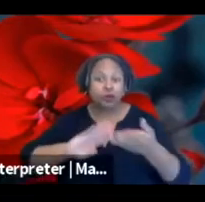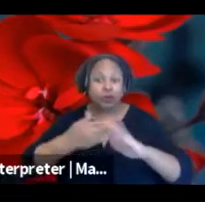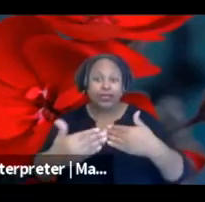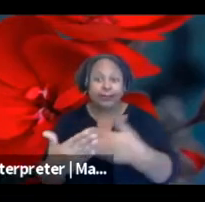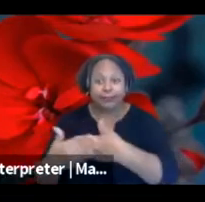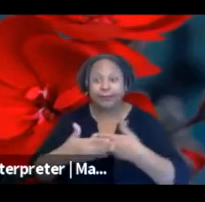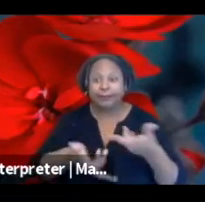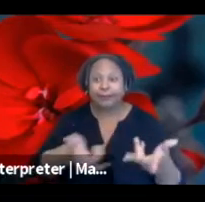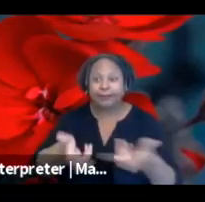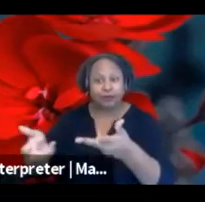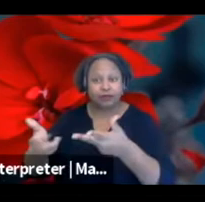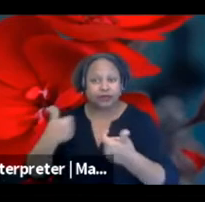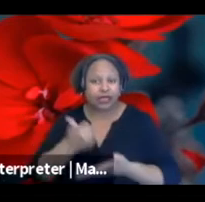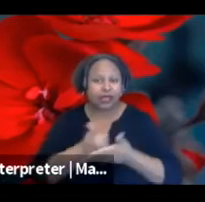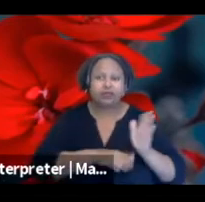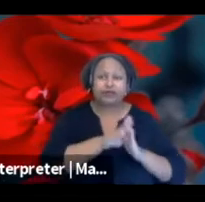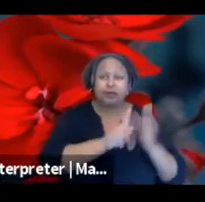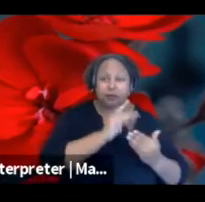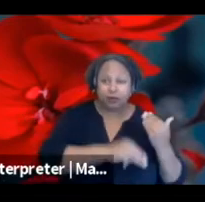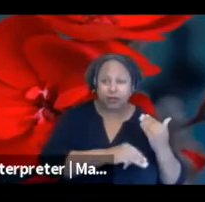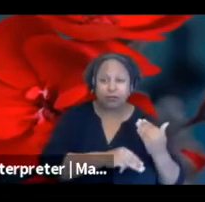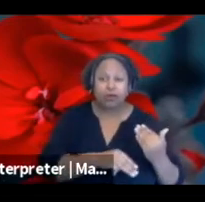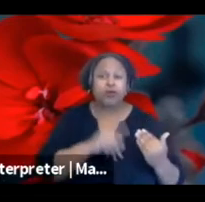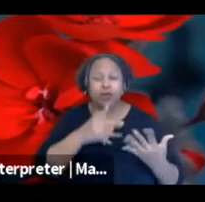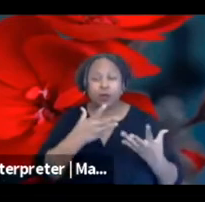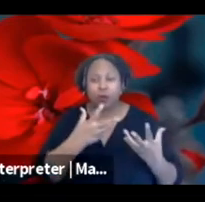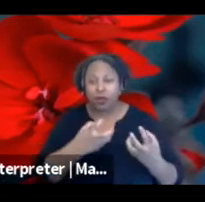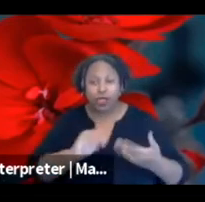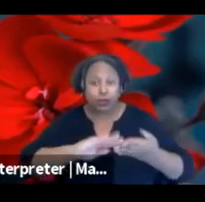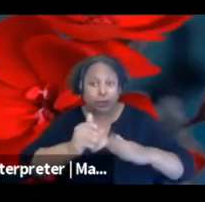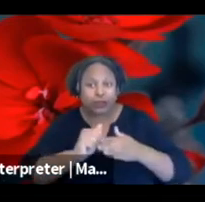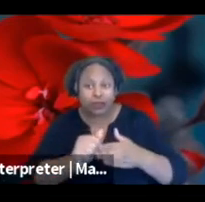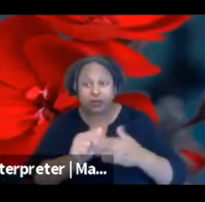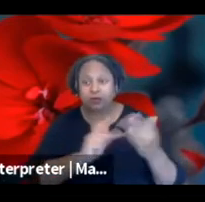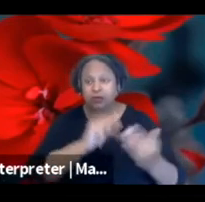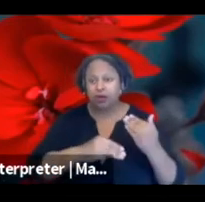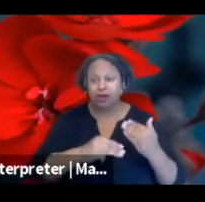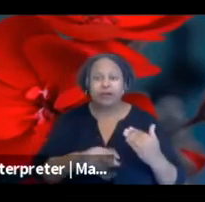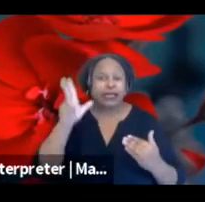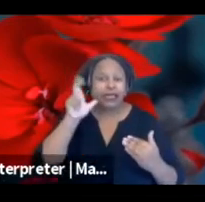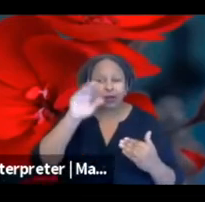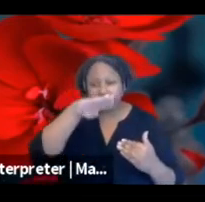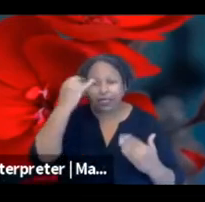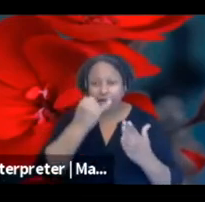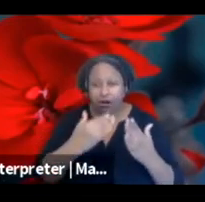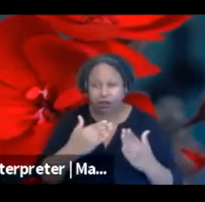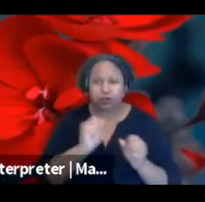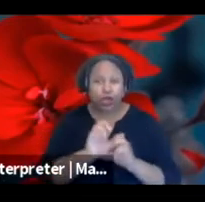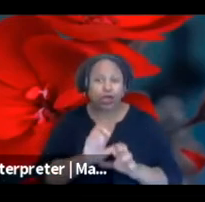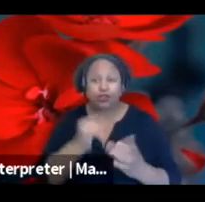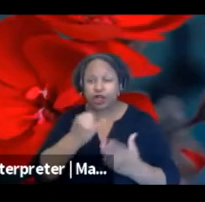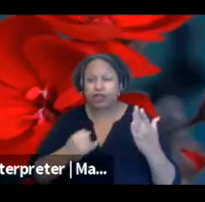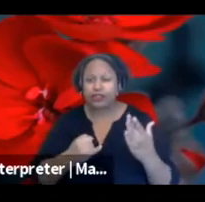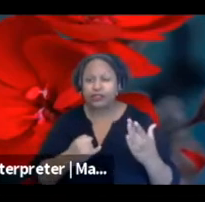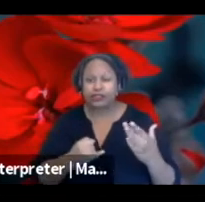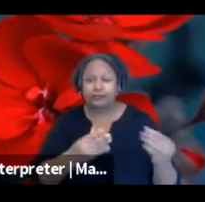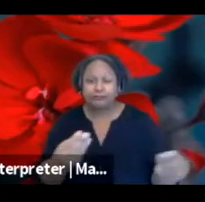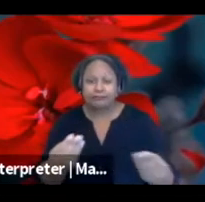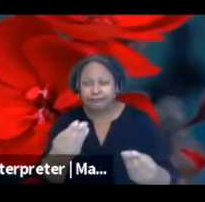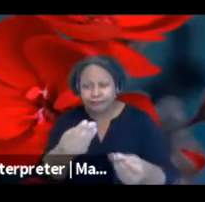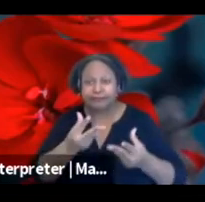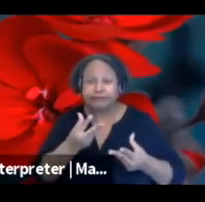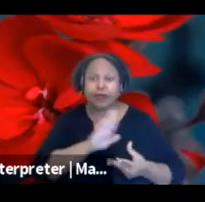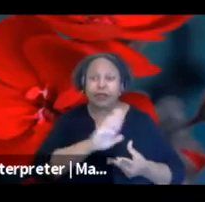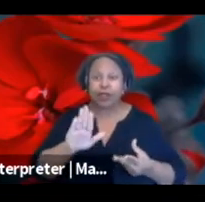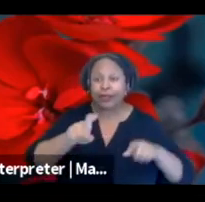to be community driven, to hear from Black artists and arts workers about what their needs are, what their ideas